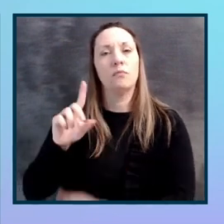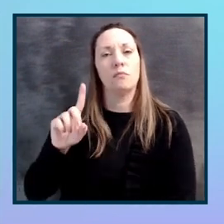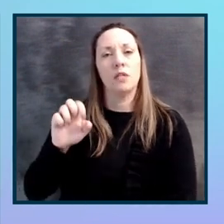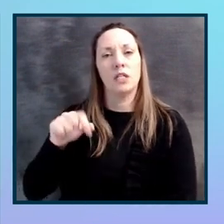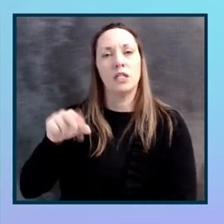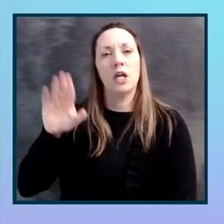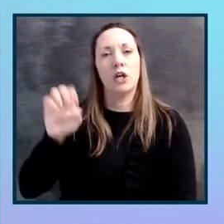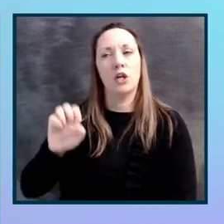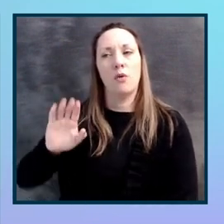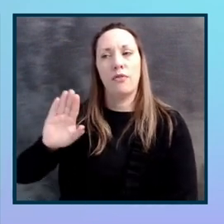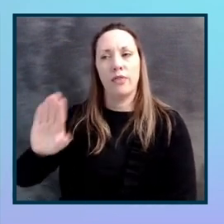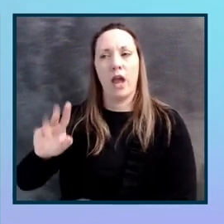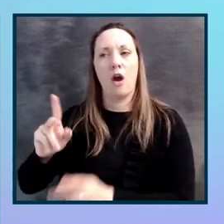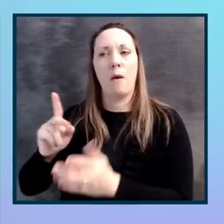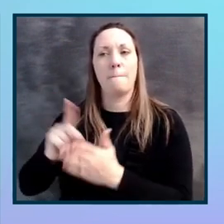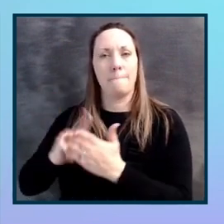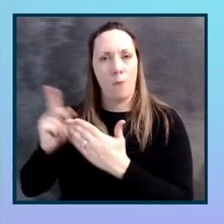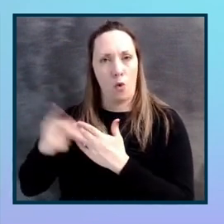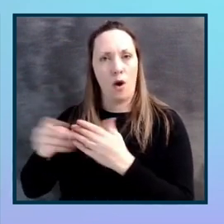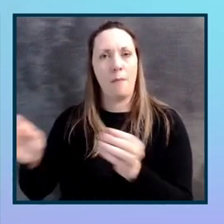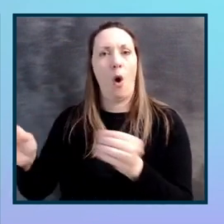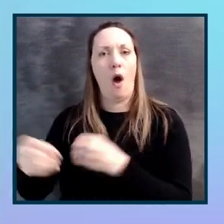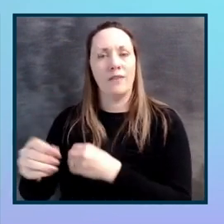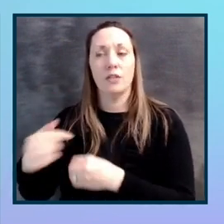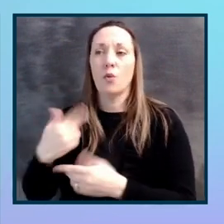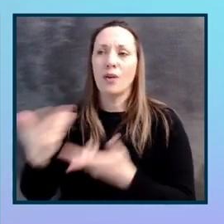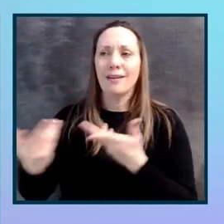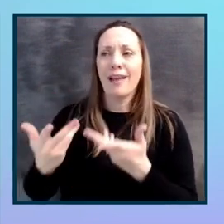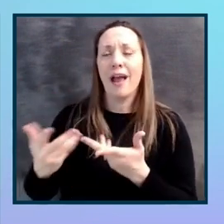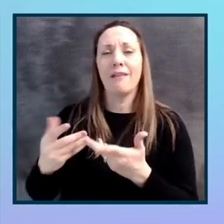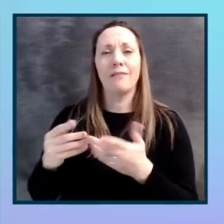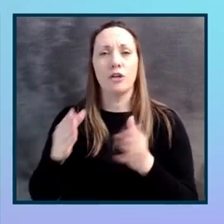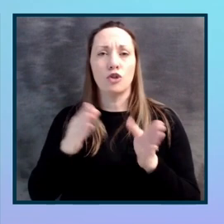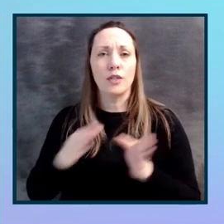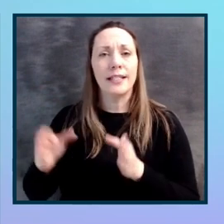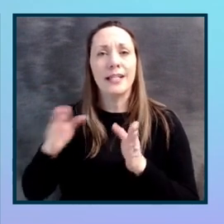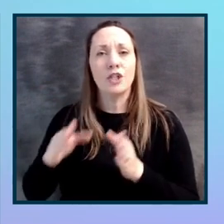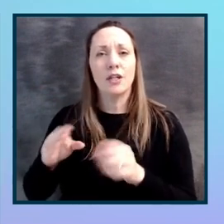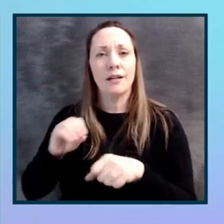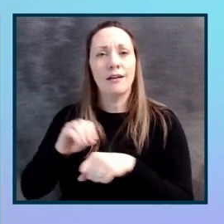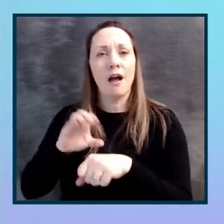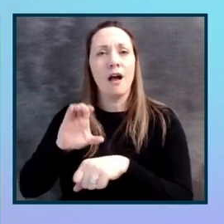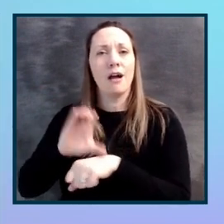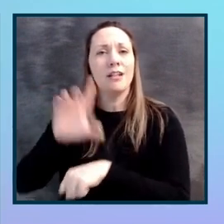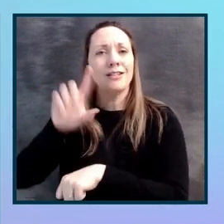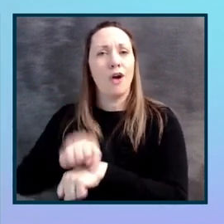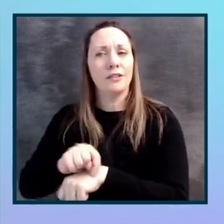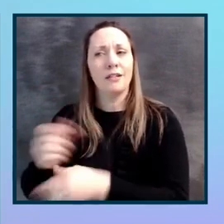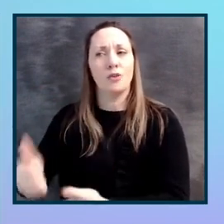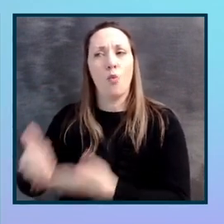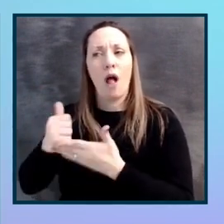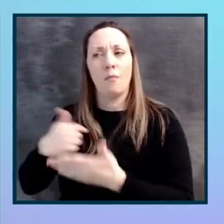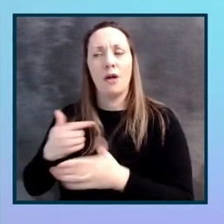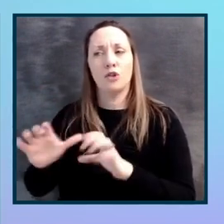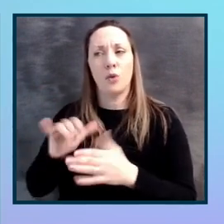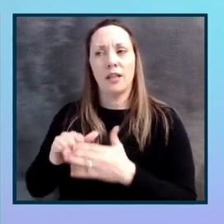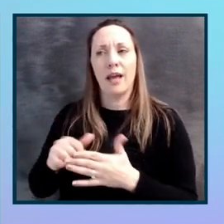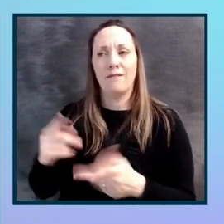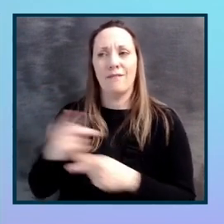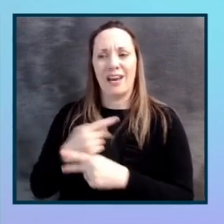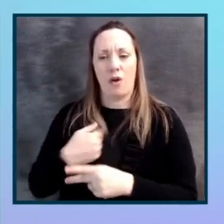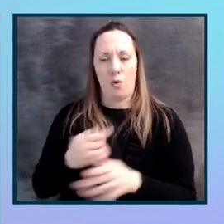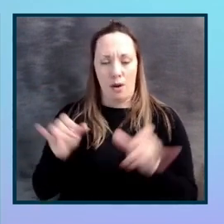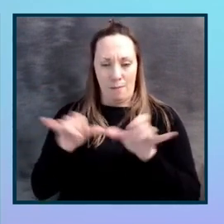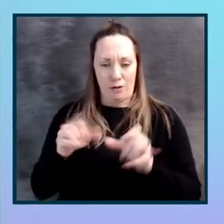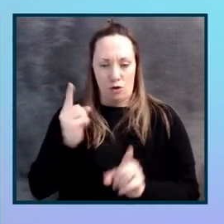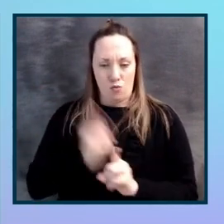their program office so that we could have strategic consultants come in and help us to do that basically and figure out, are we measuring the right things? Are